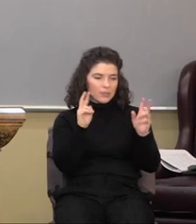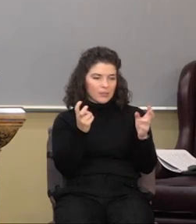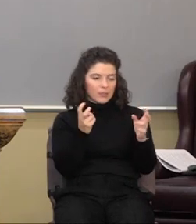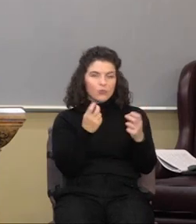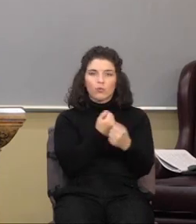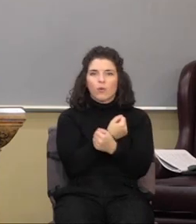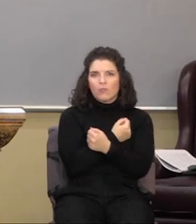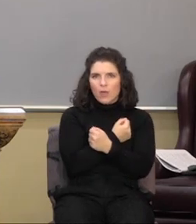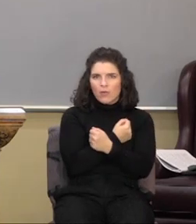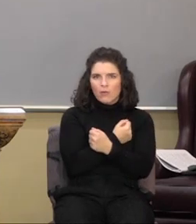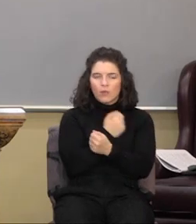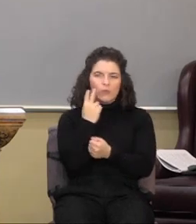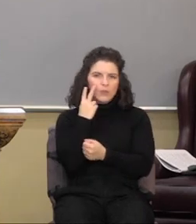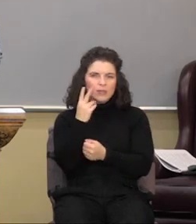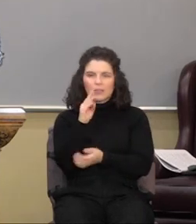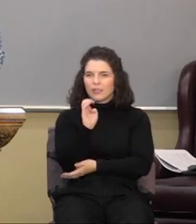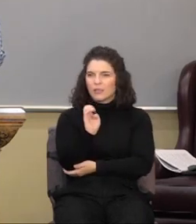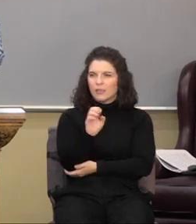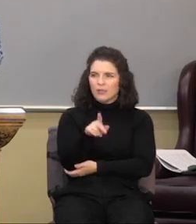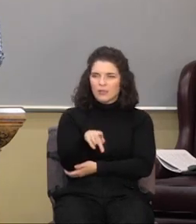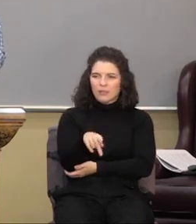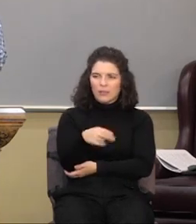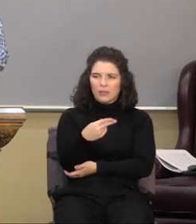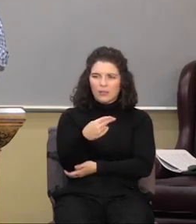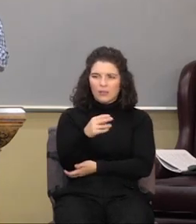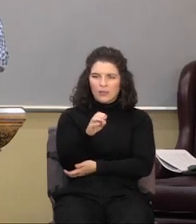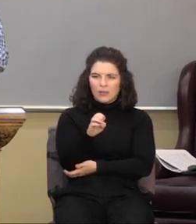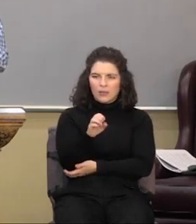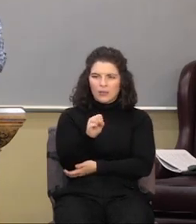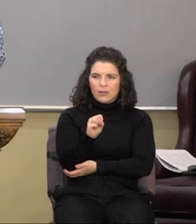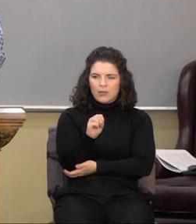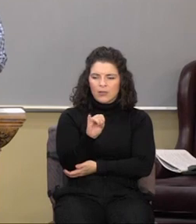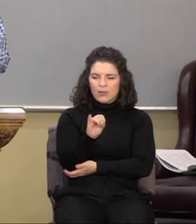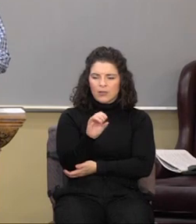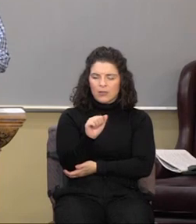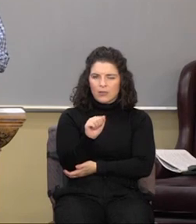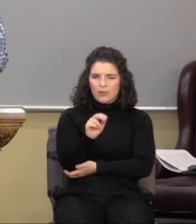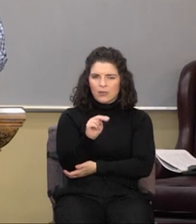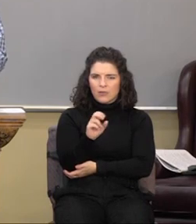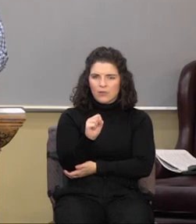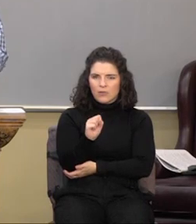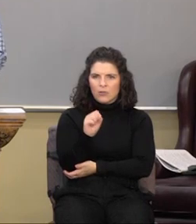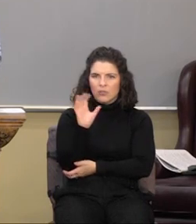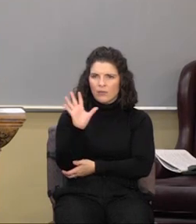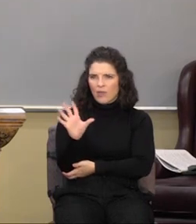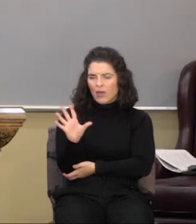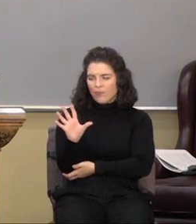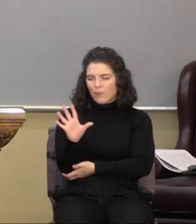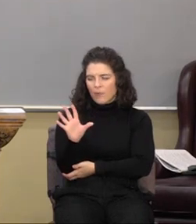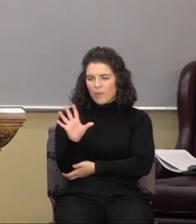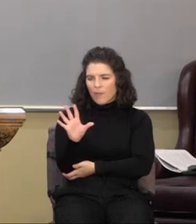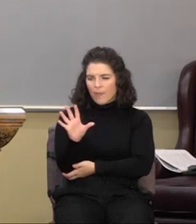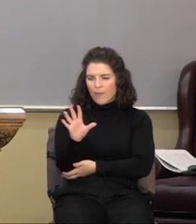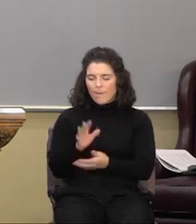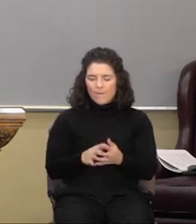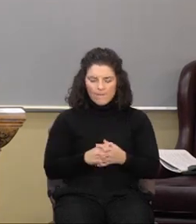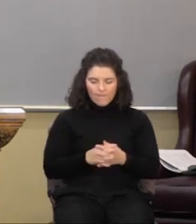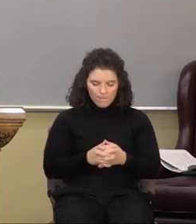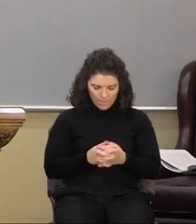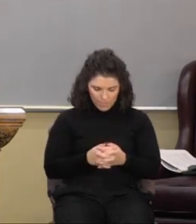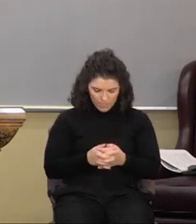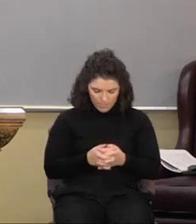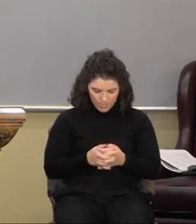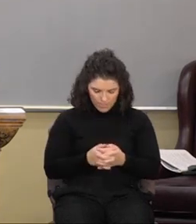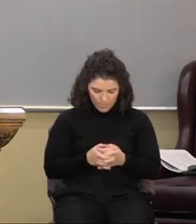we find, let's go to Ephesians chapter 4. Go to Ephesians chapter 5, I'm sorry, Ephesians chapter 5. When we talk about